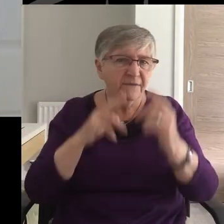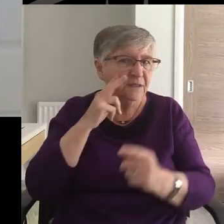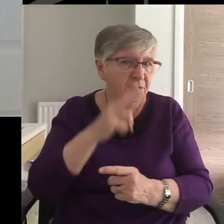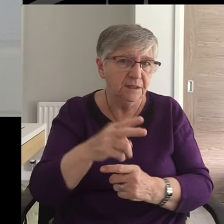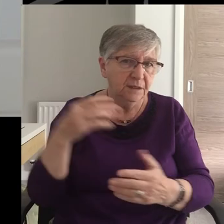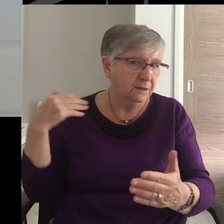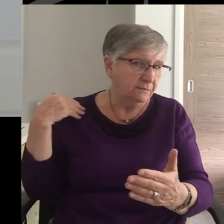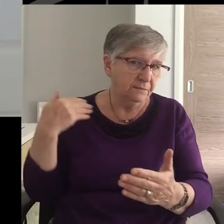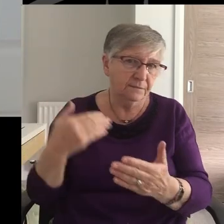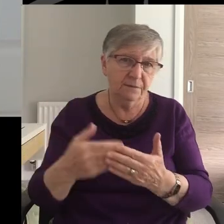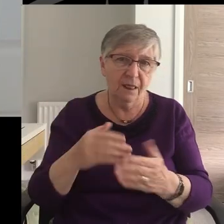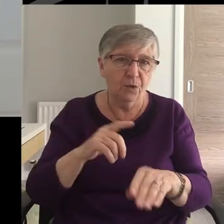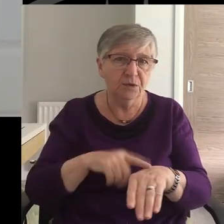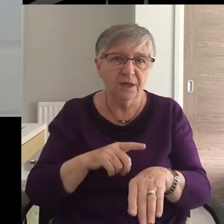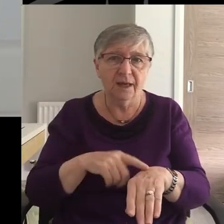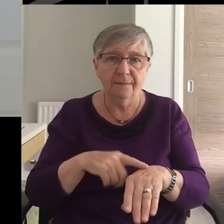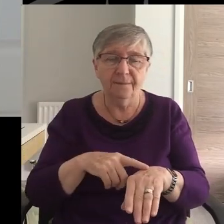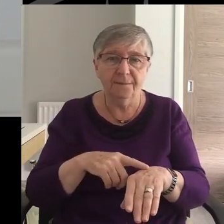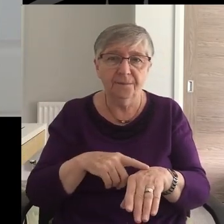time